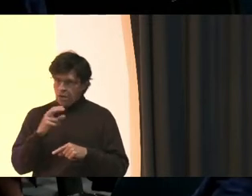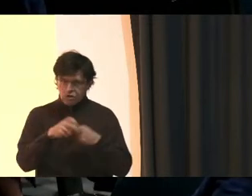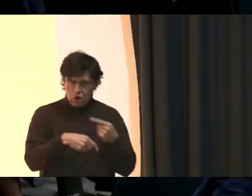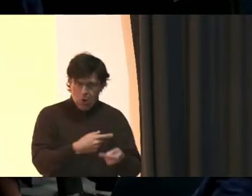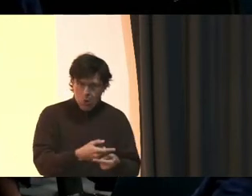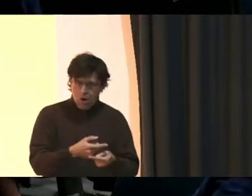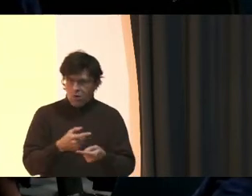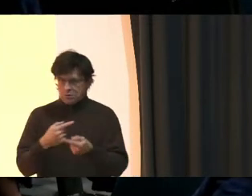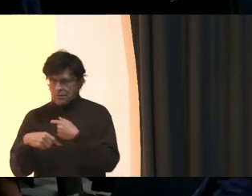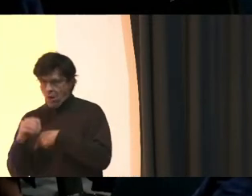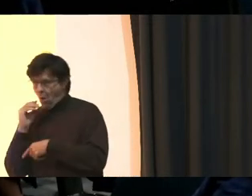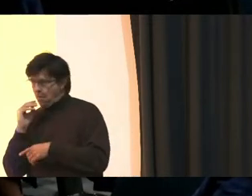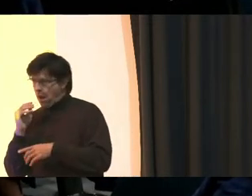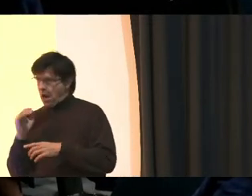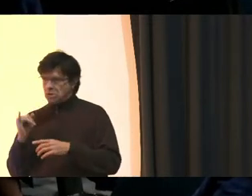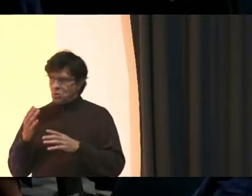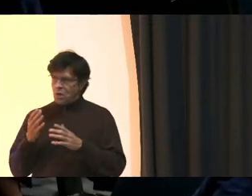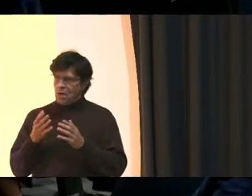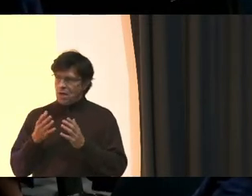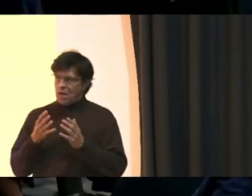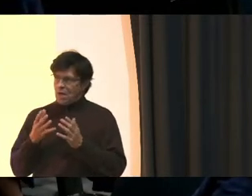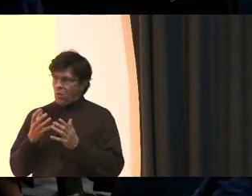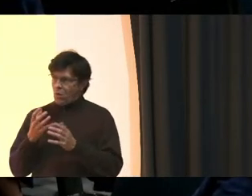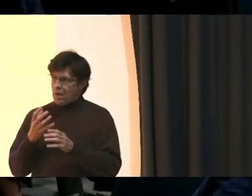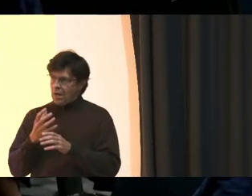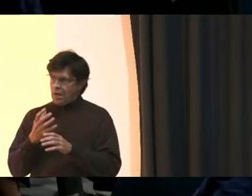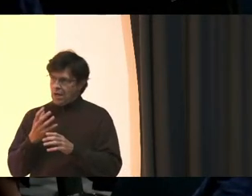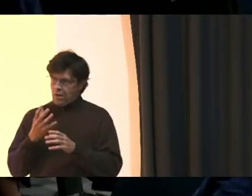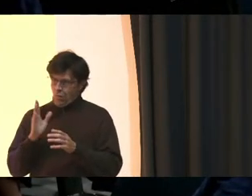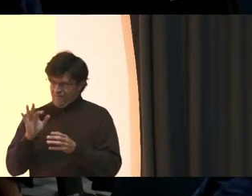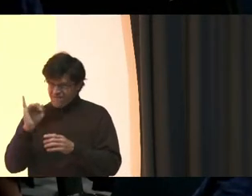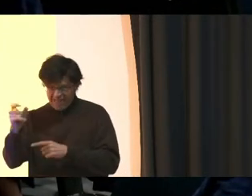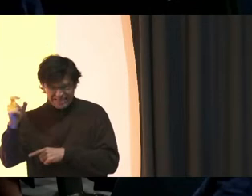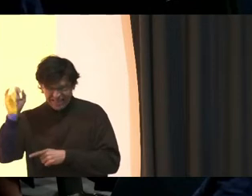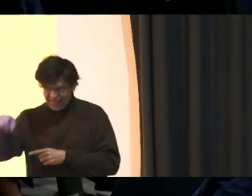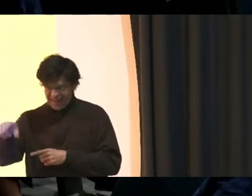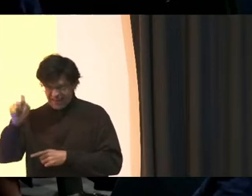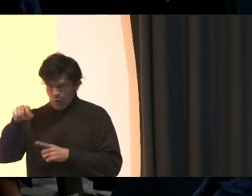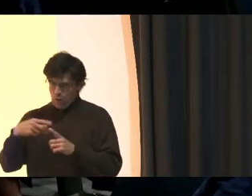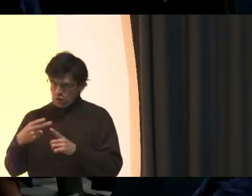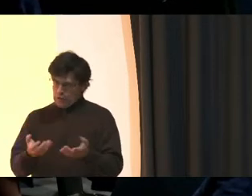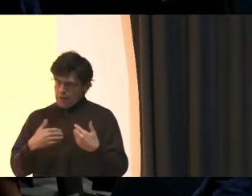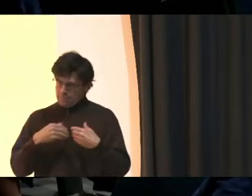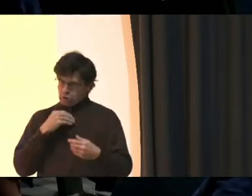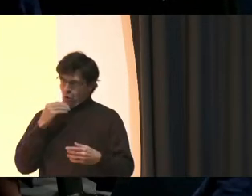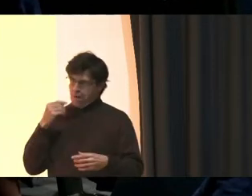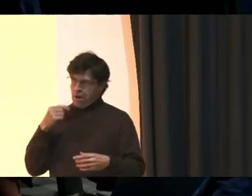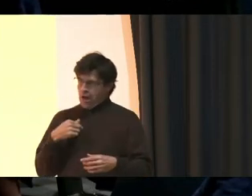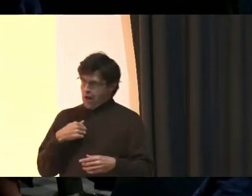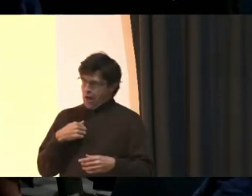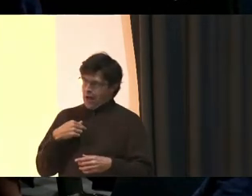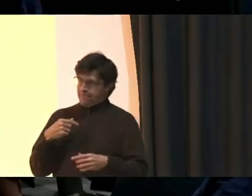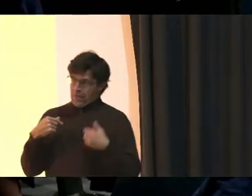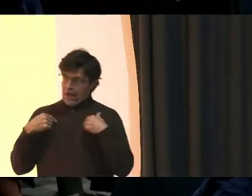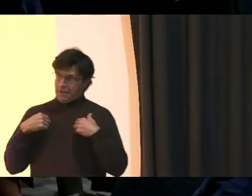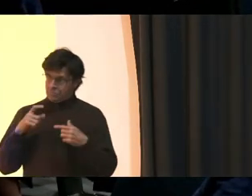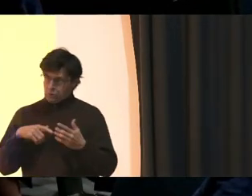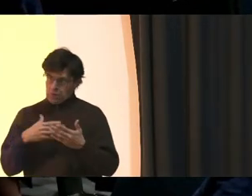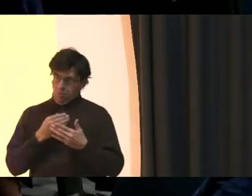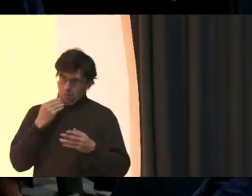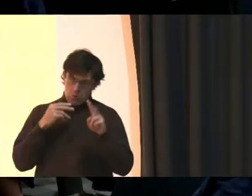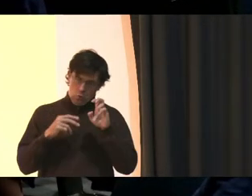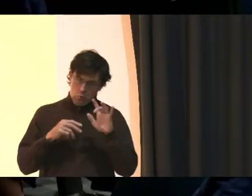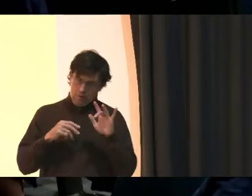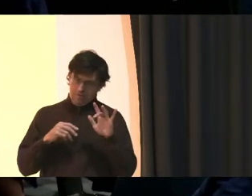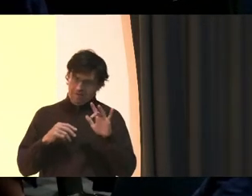going when she's coming home I just want to ask when is that going to get fixed Because when she comes home I'm supposed to come home at 2.25, my school